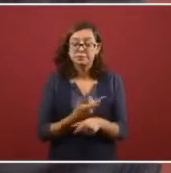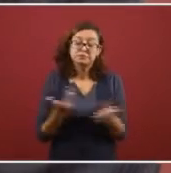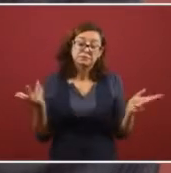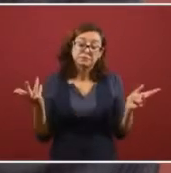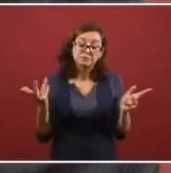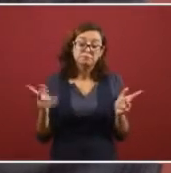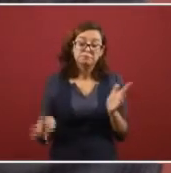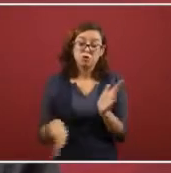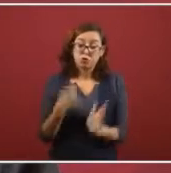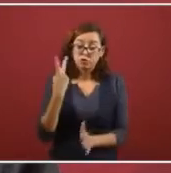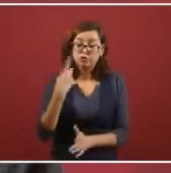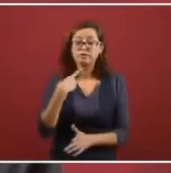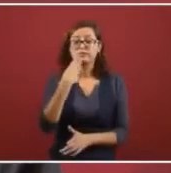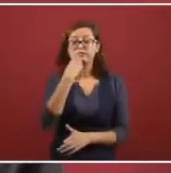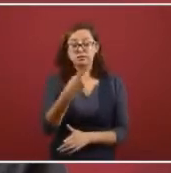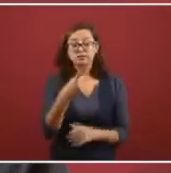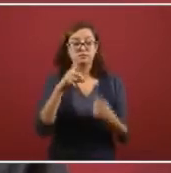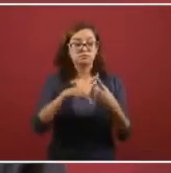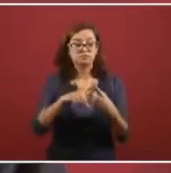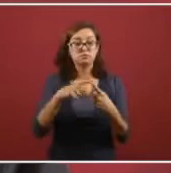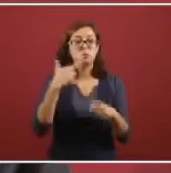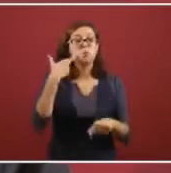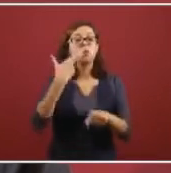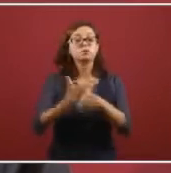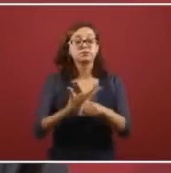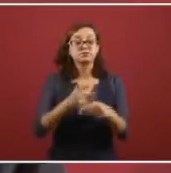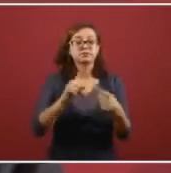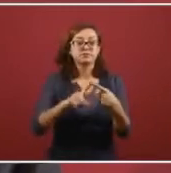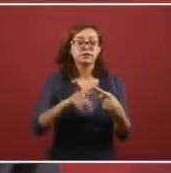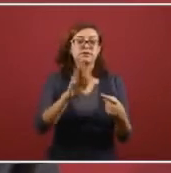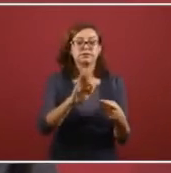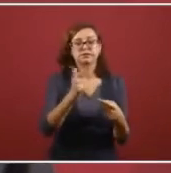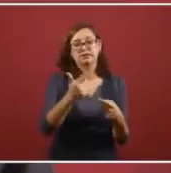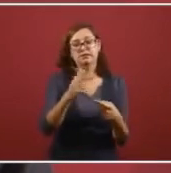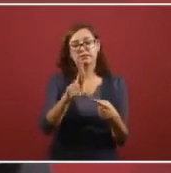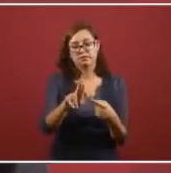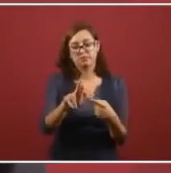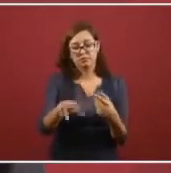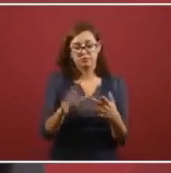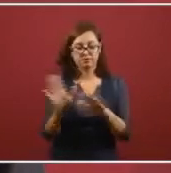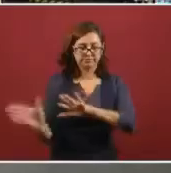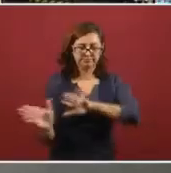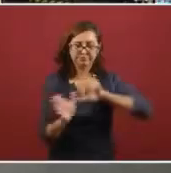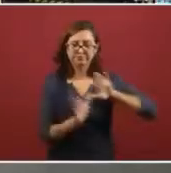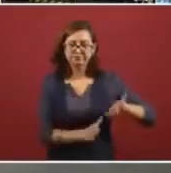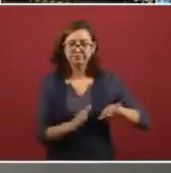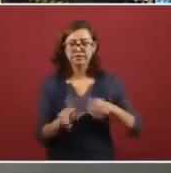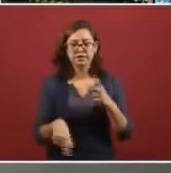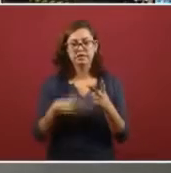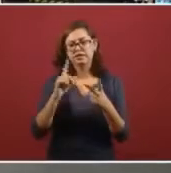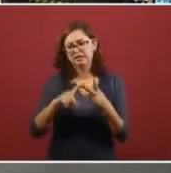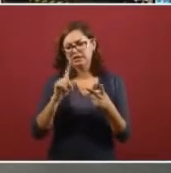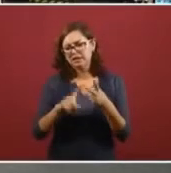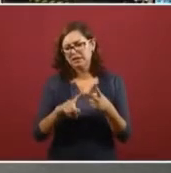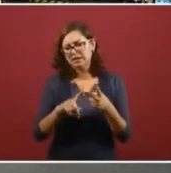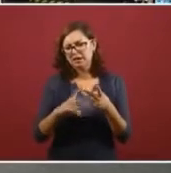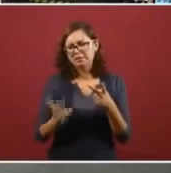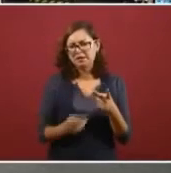And I reiterate, it's the district attorney that has to decide, and another question